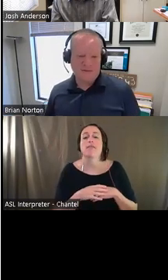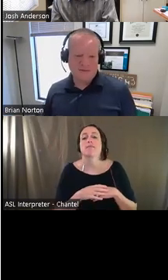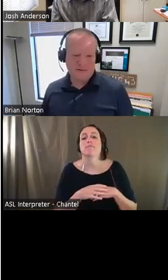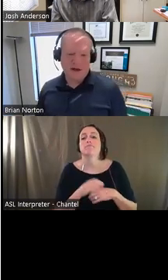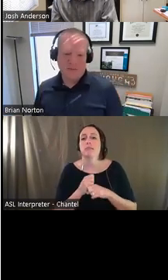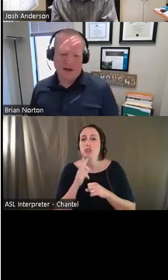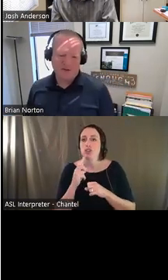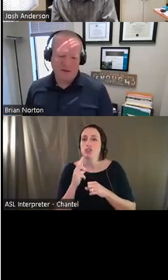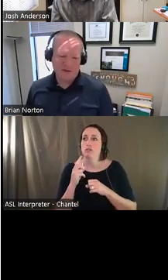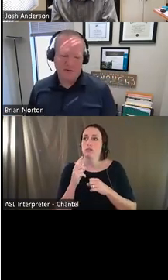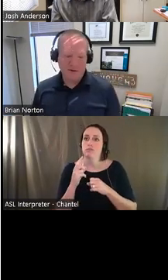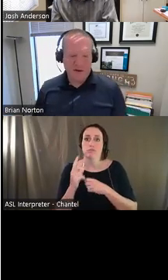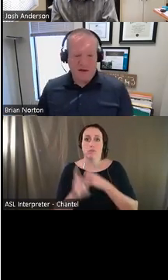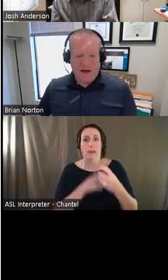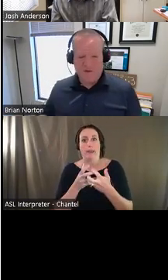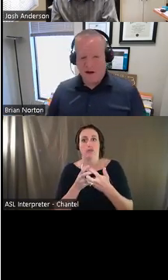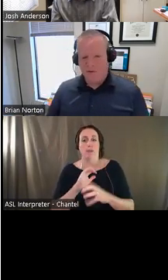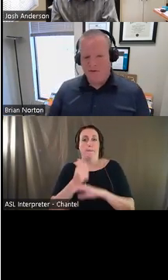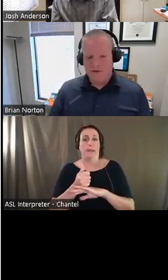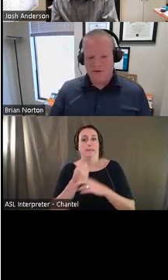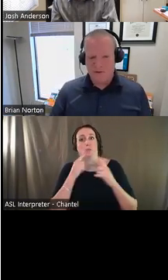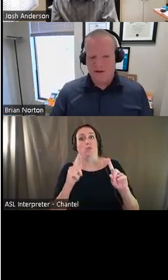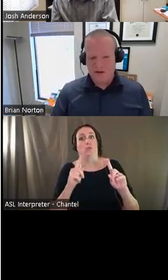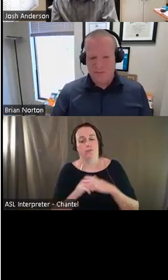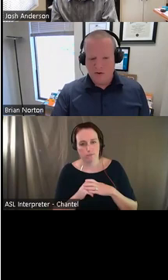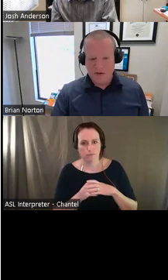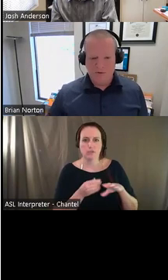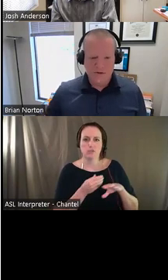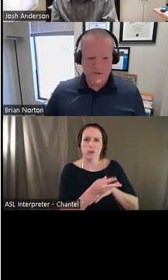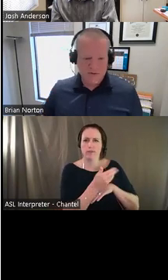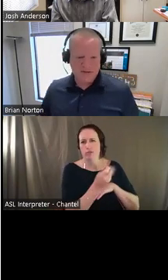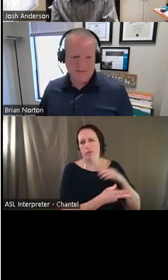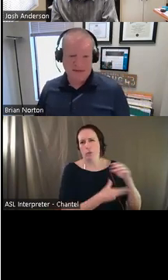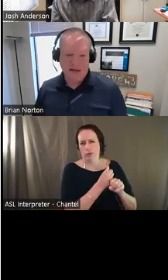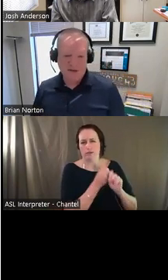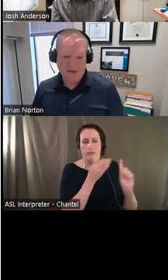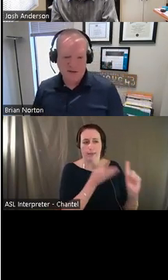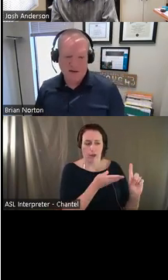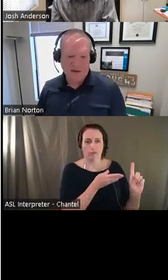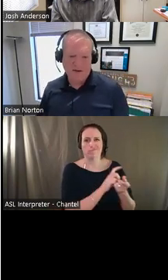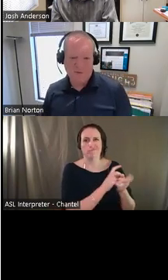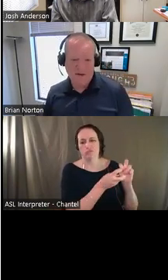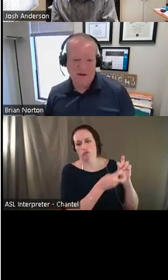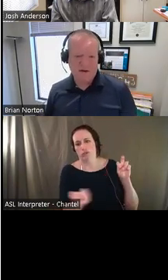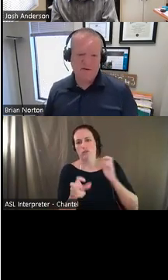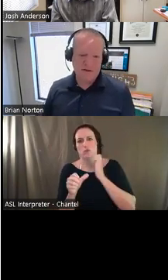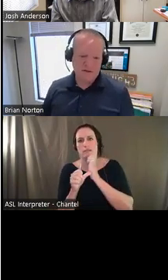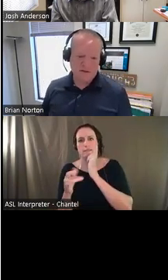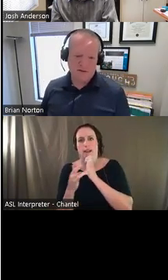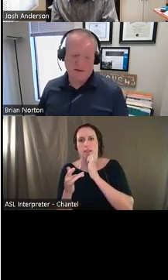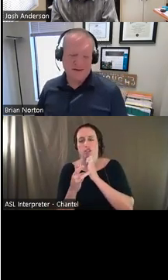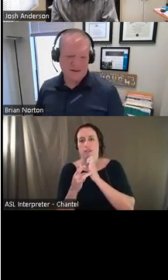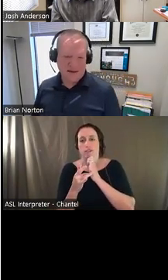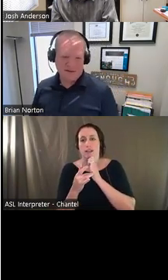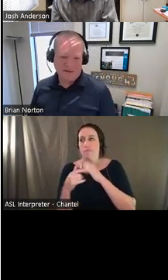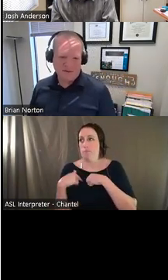successful accommodation. And so after a couple of years of being a job coach, I moved into assistive technology and have been here ever since. And